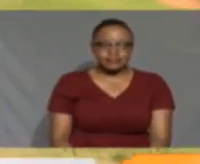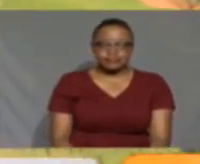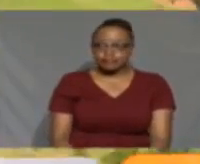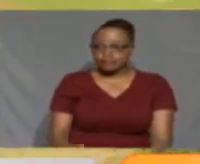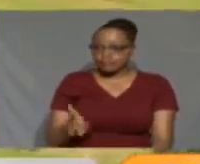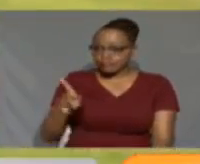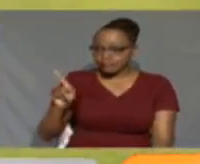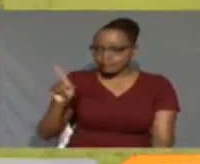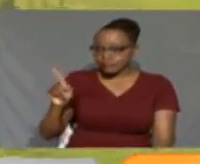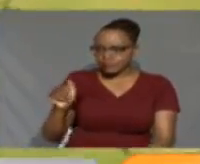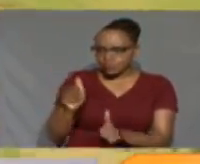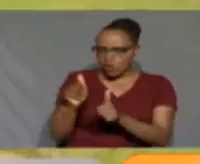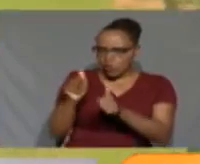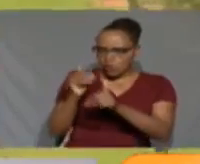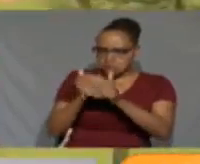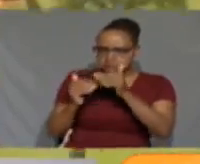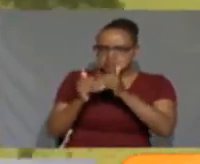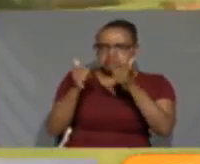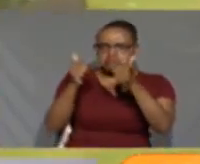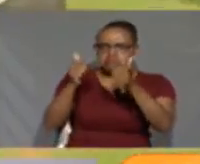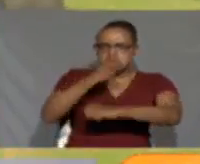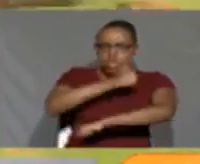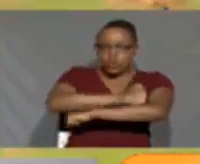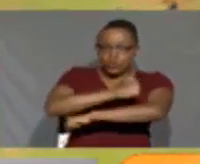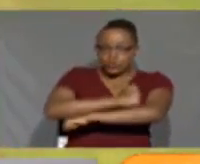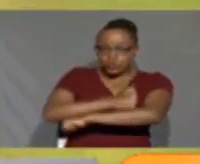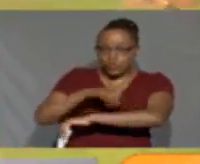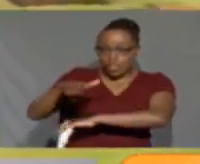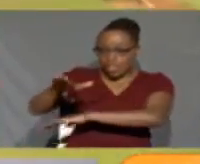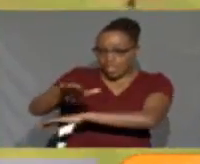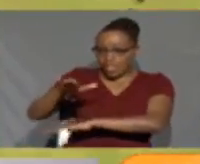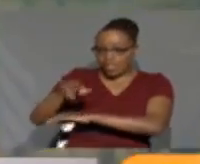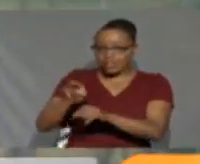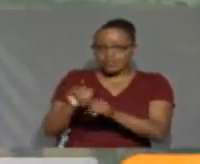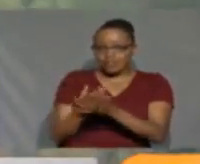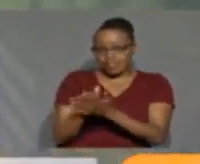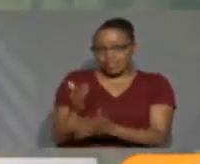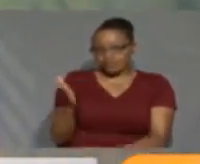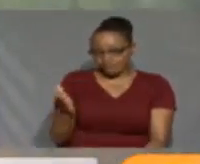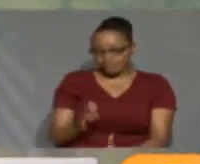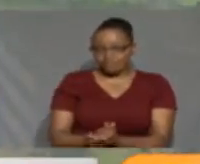They appear well-constructed schools where millions have been pumped.